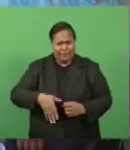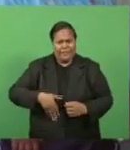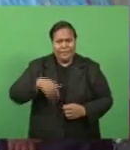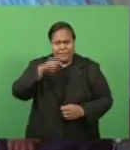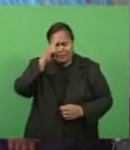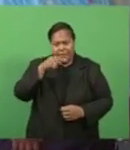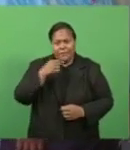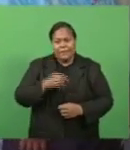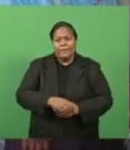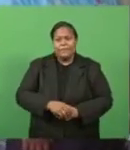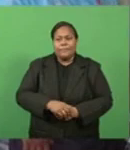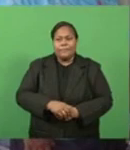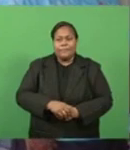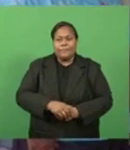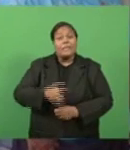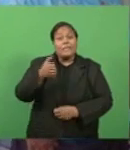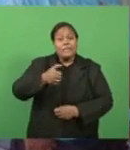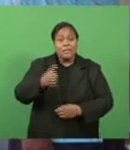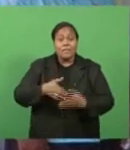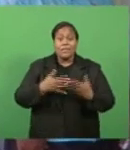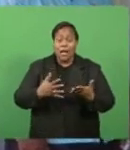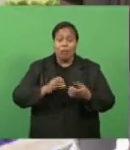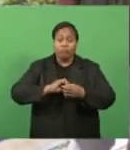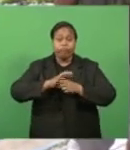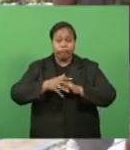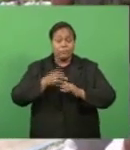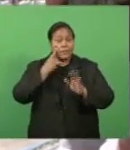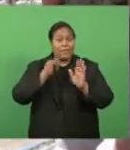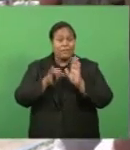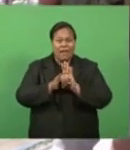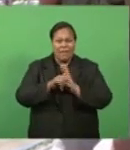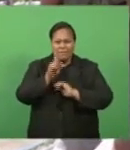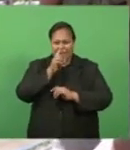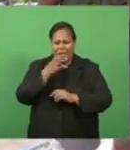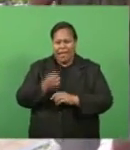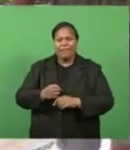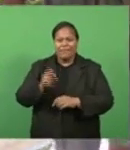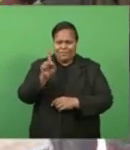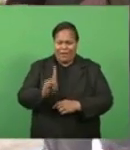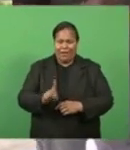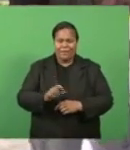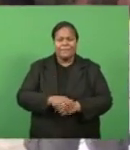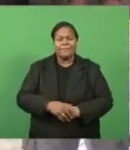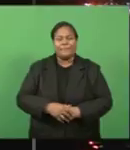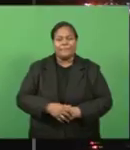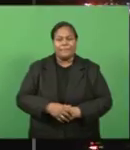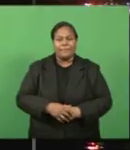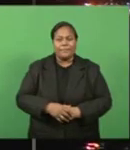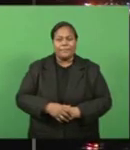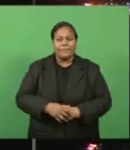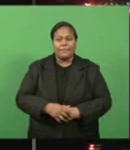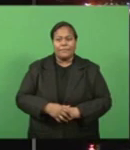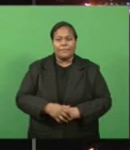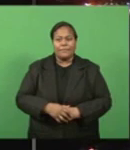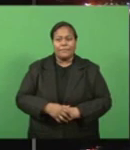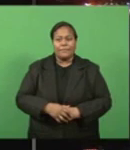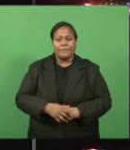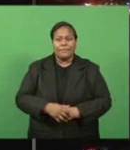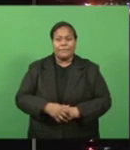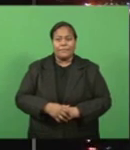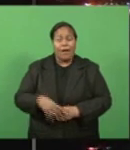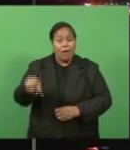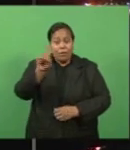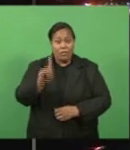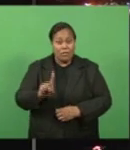There are 16 confirmed cases of COVID-19 in Fiji to date. Maggie Boyle, FBC News. The restoration of power